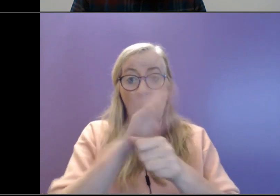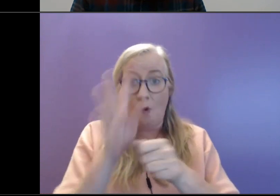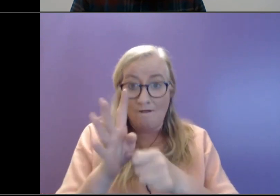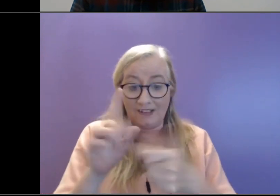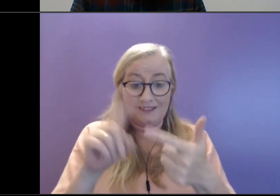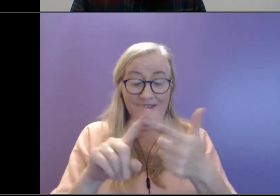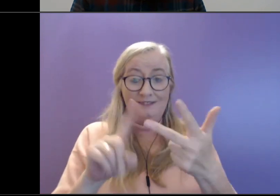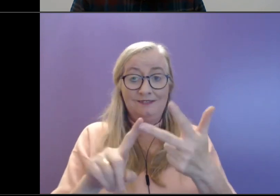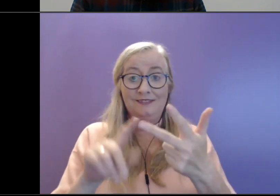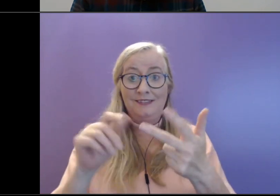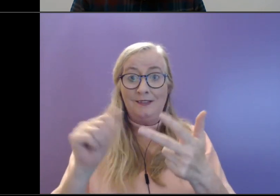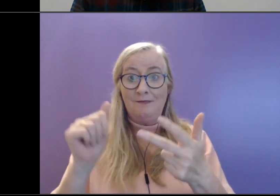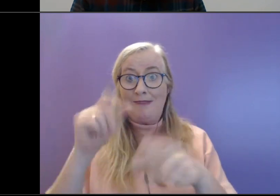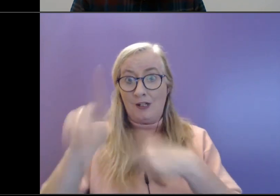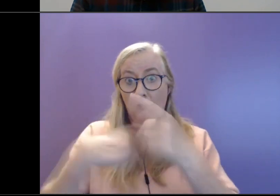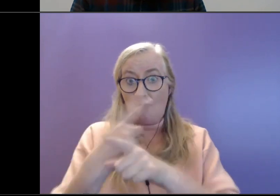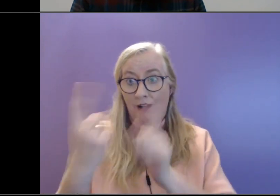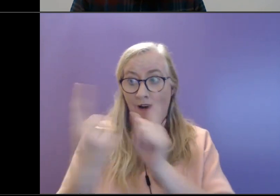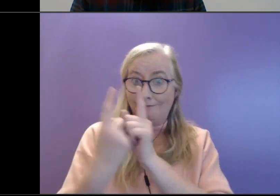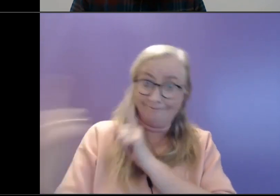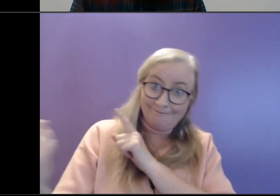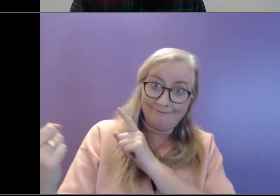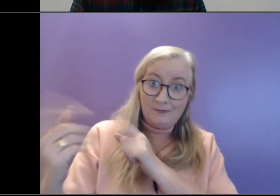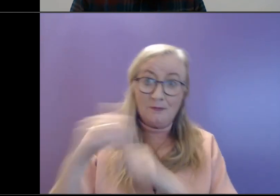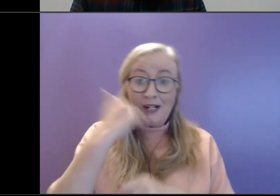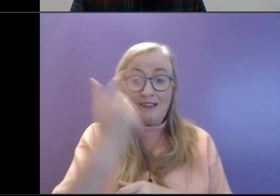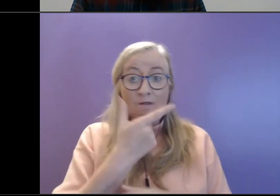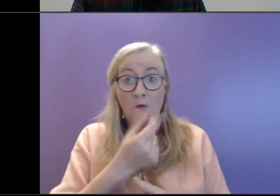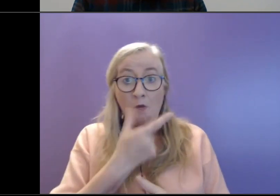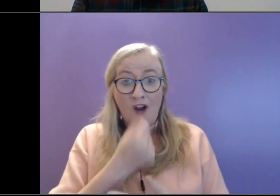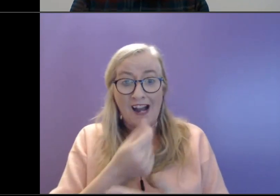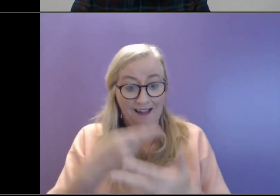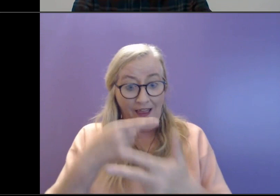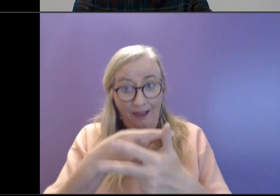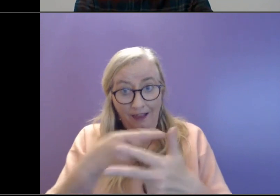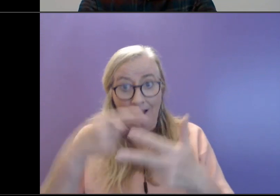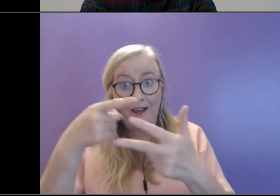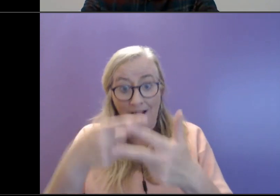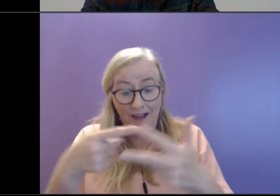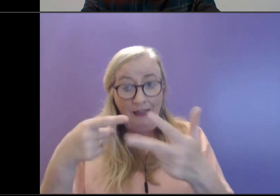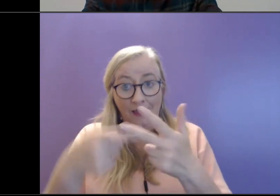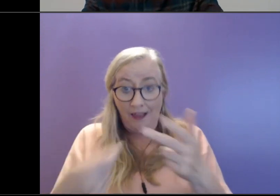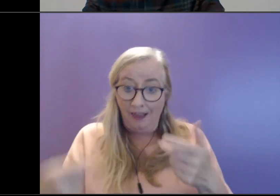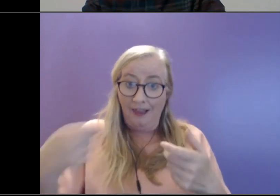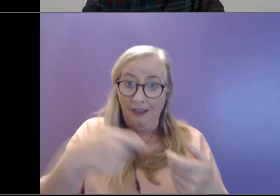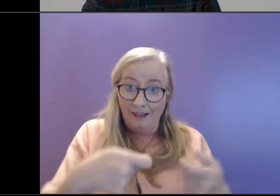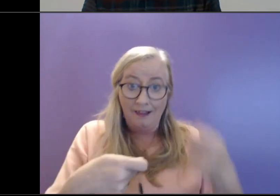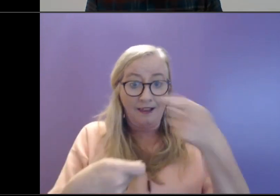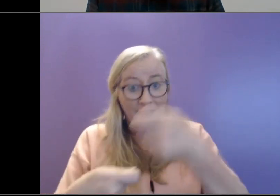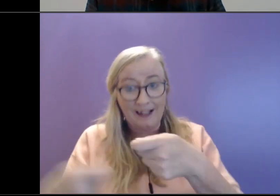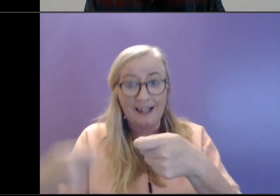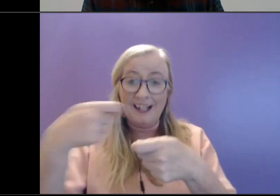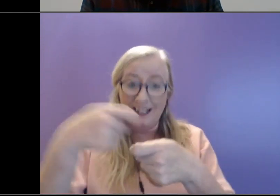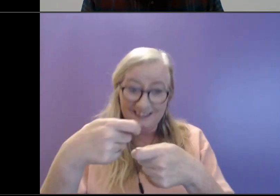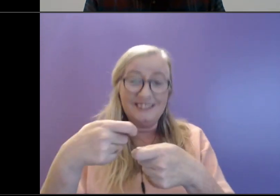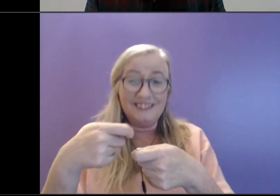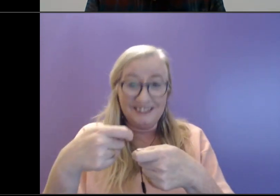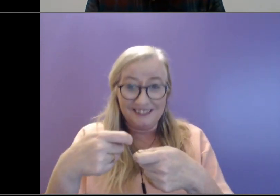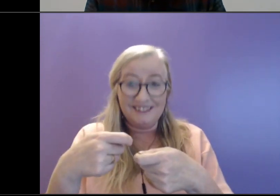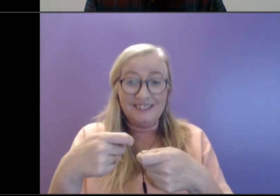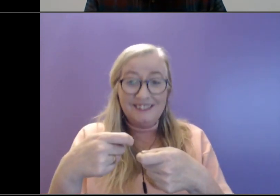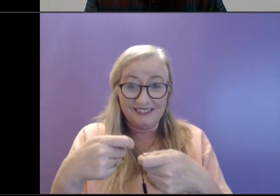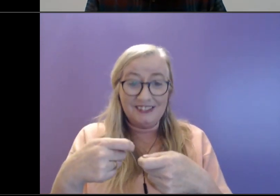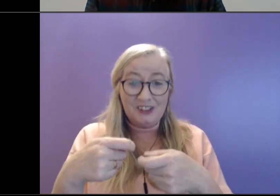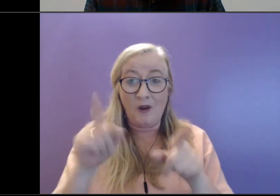a wall. How can I deal with this? So it sounds like a questioner is right down the bottom of that funnel